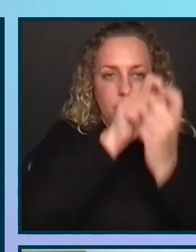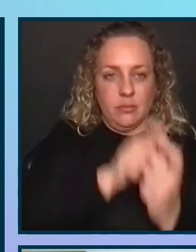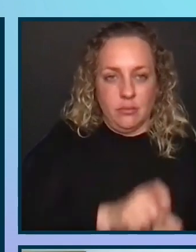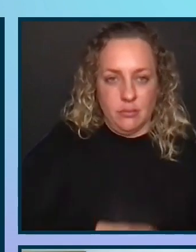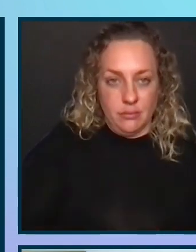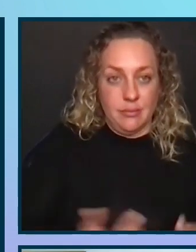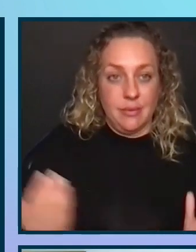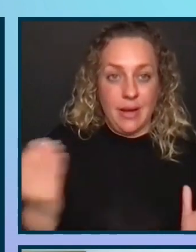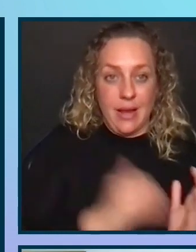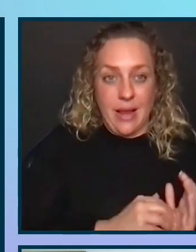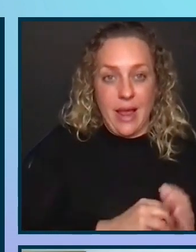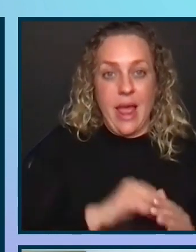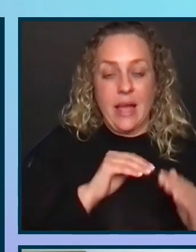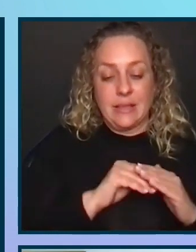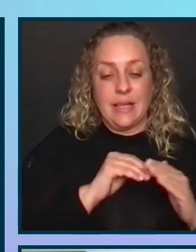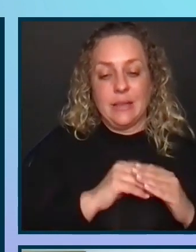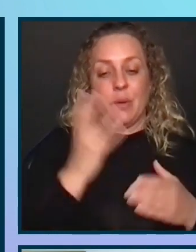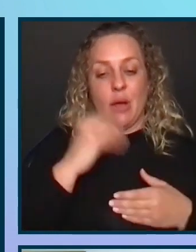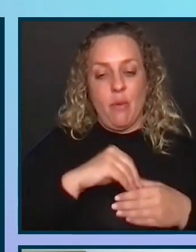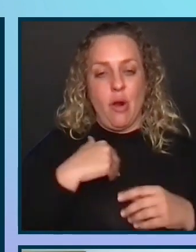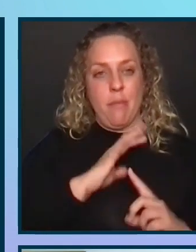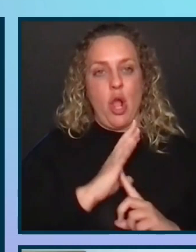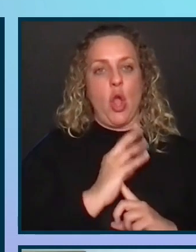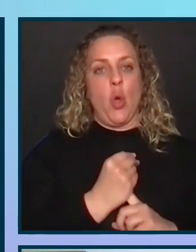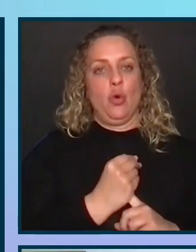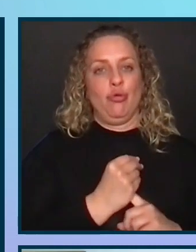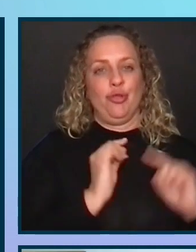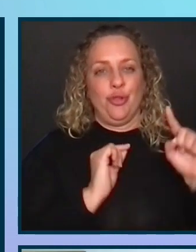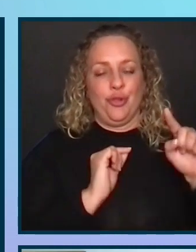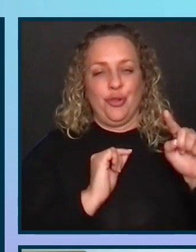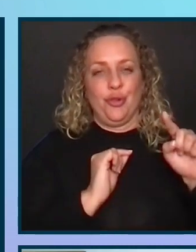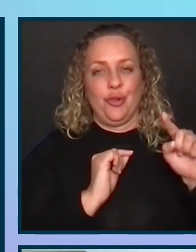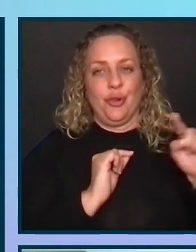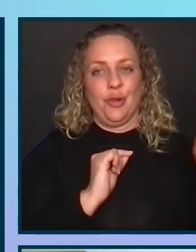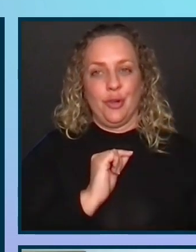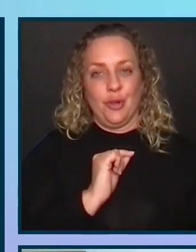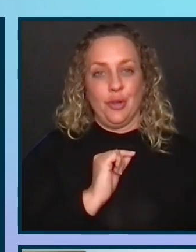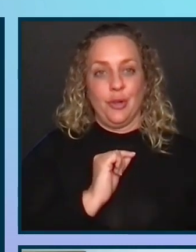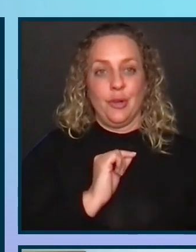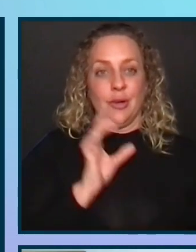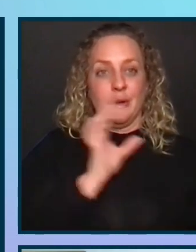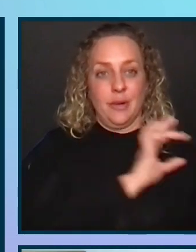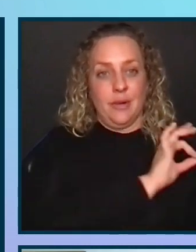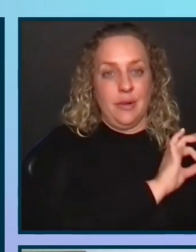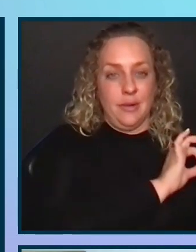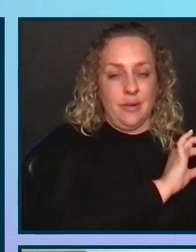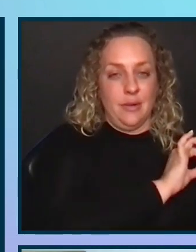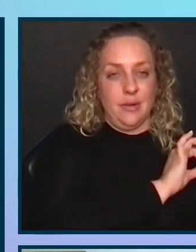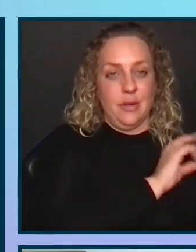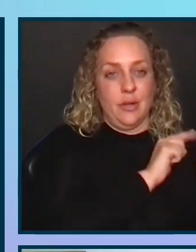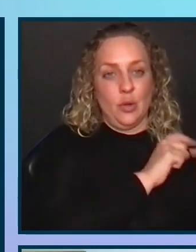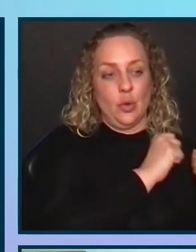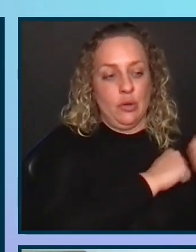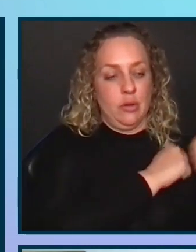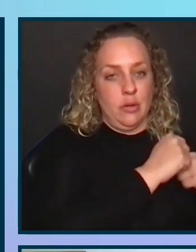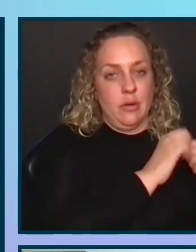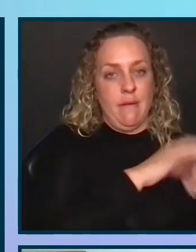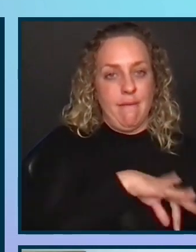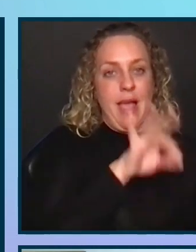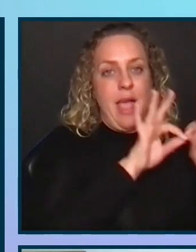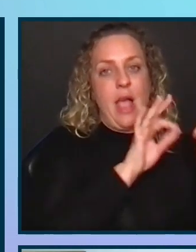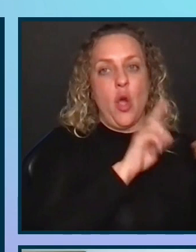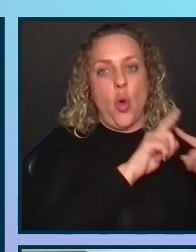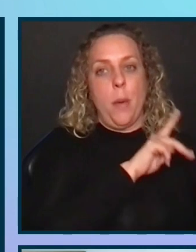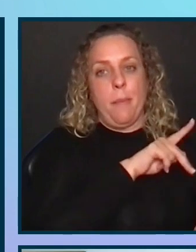organization is a part of the company's culture that supports this direction. Can I tie the importance of accessibility to a company value or